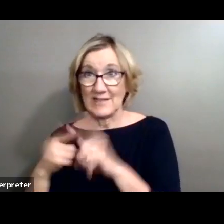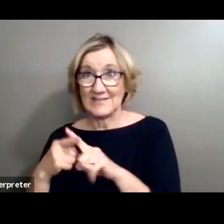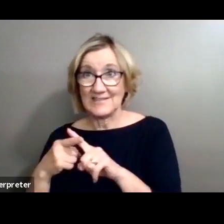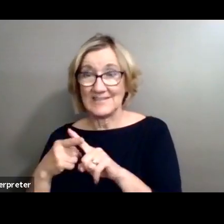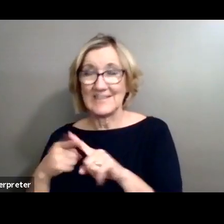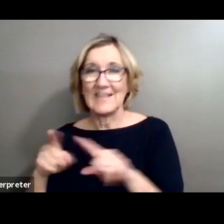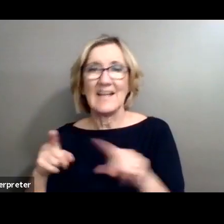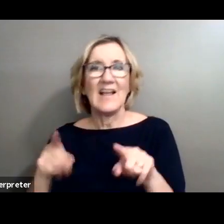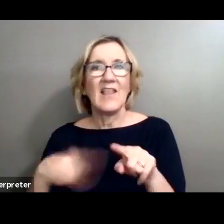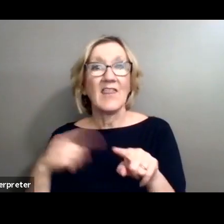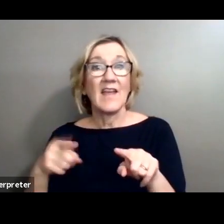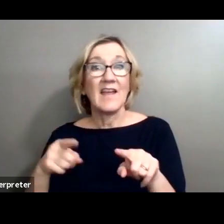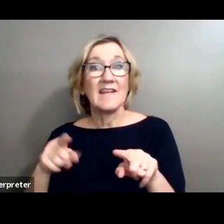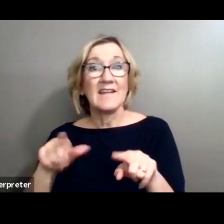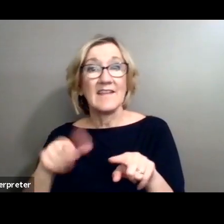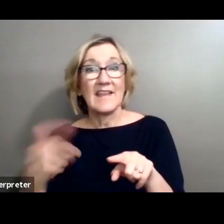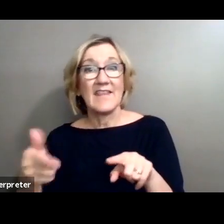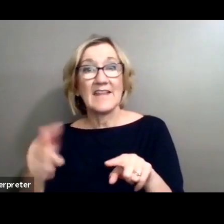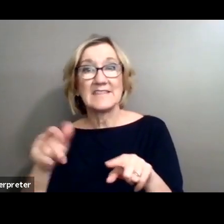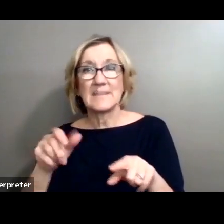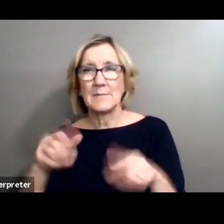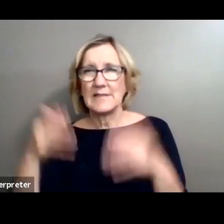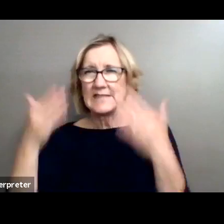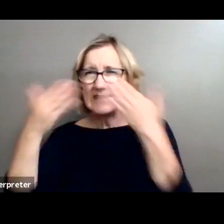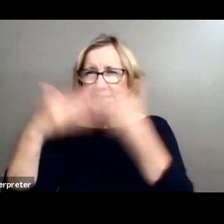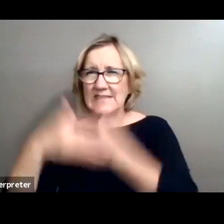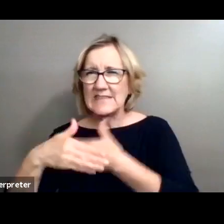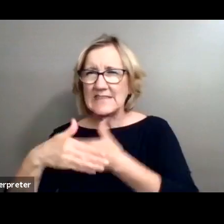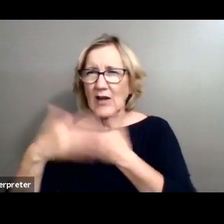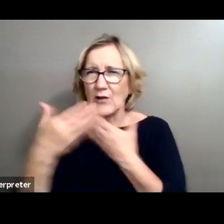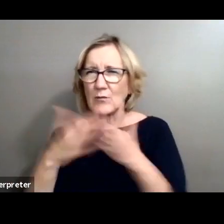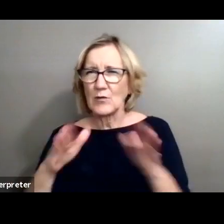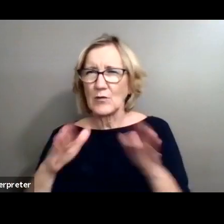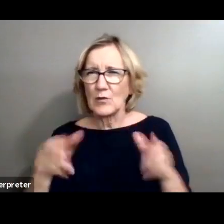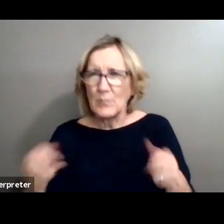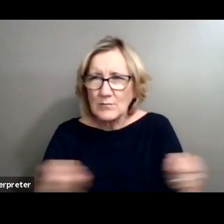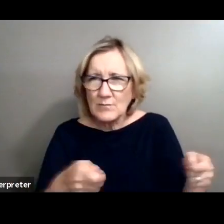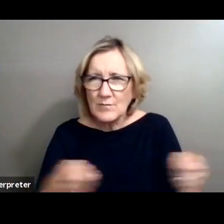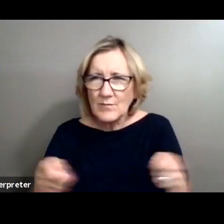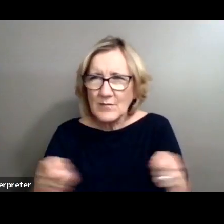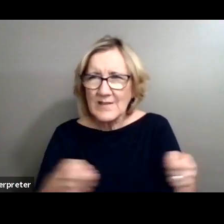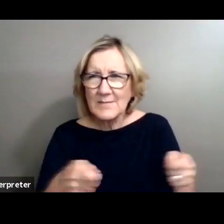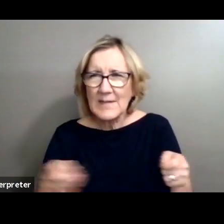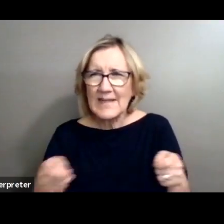And then over here, that's him in his dark room making the photos. Isn't that cool?